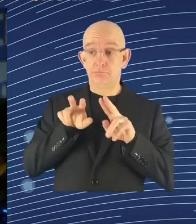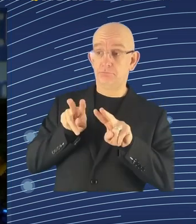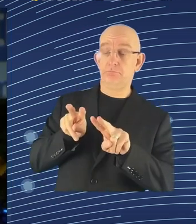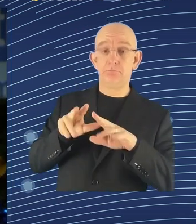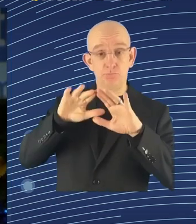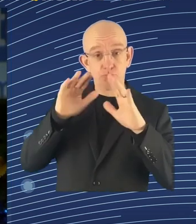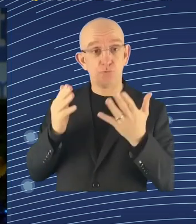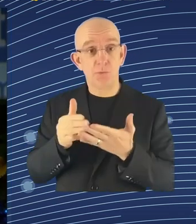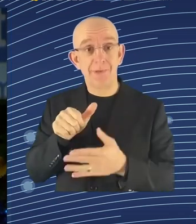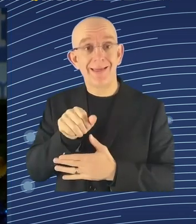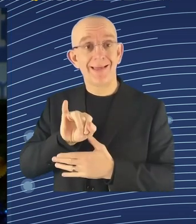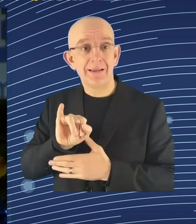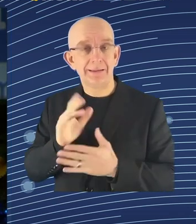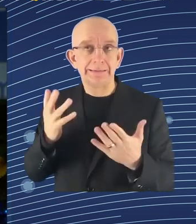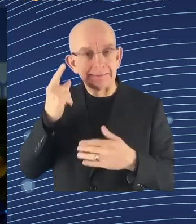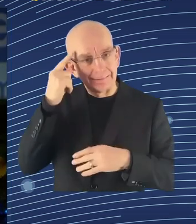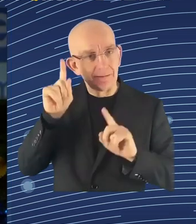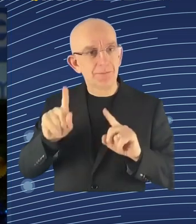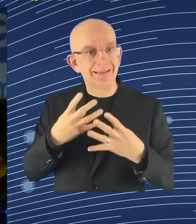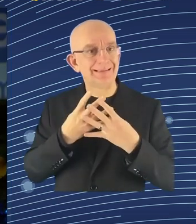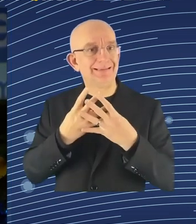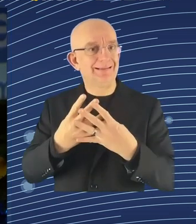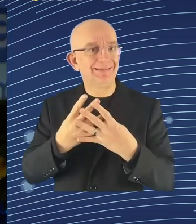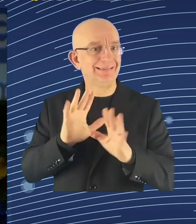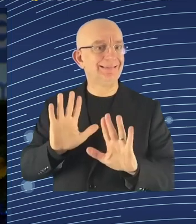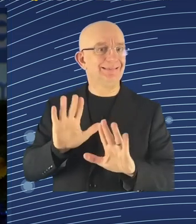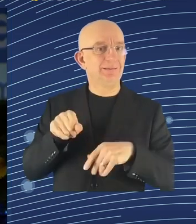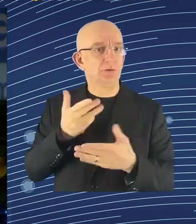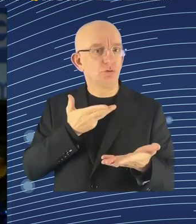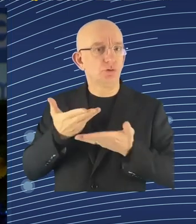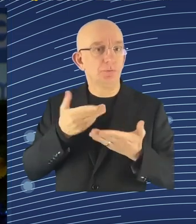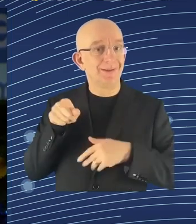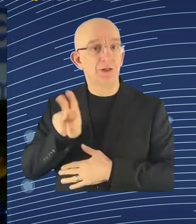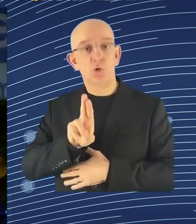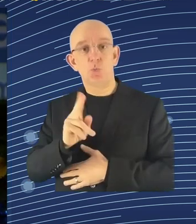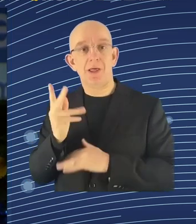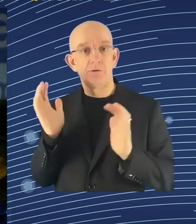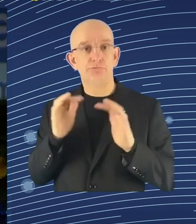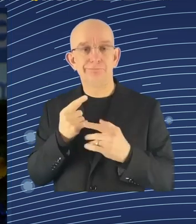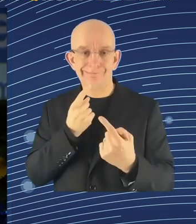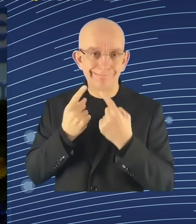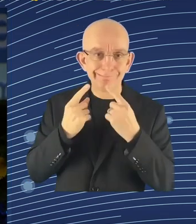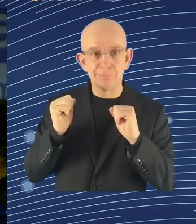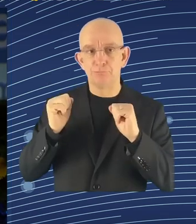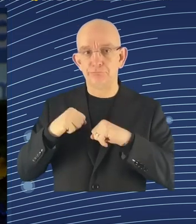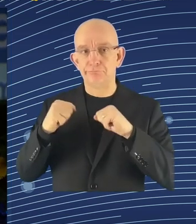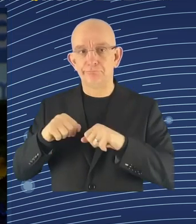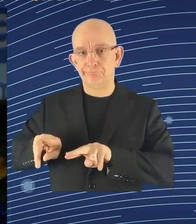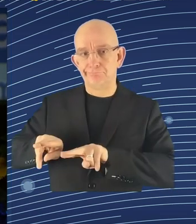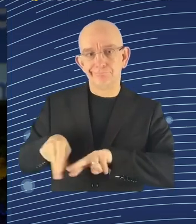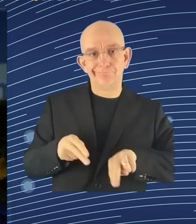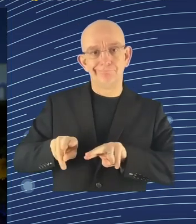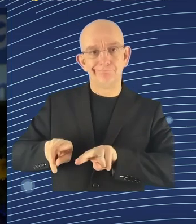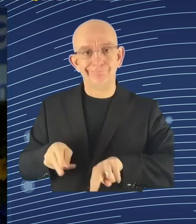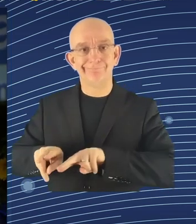artificial intelligence. And as we speak, the negotiations are in the final stages on the proposed Artificial